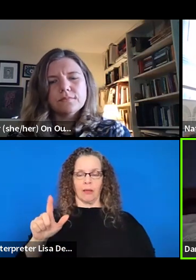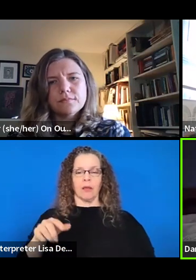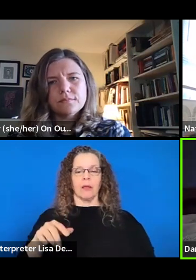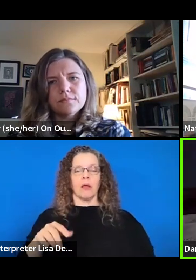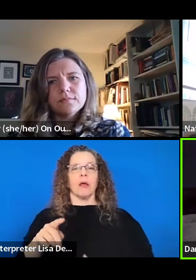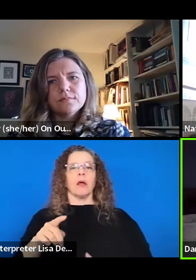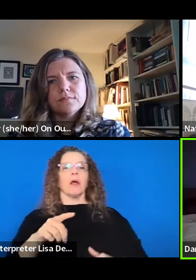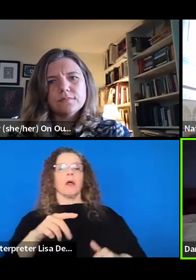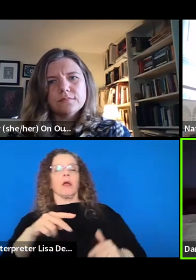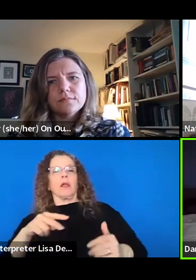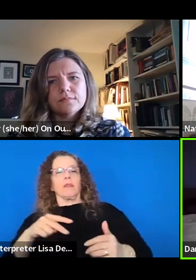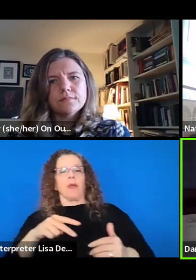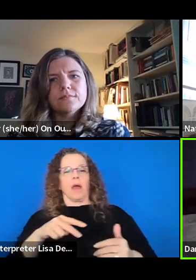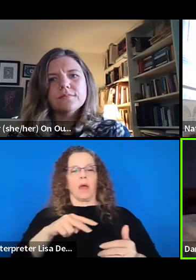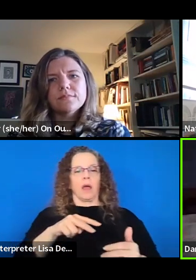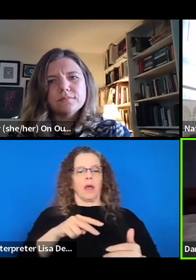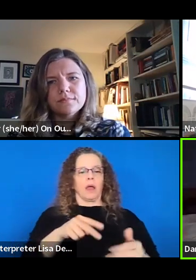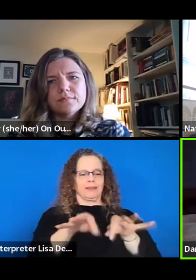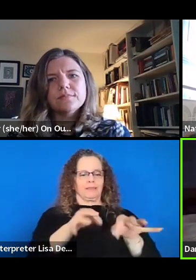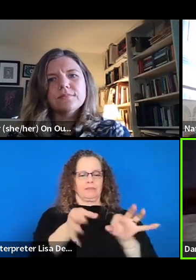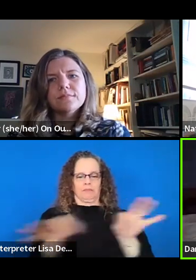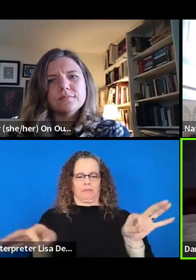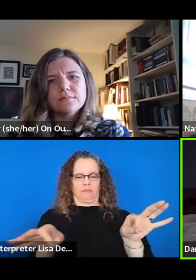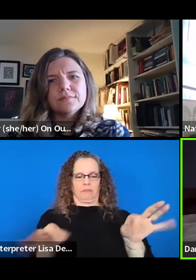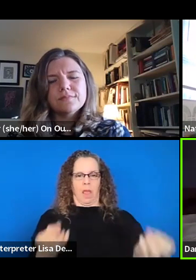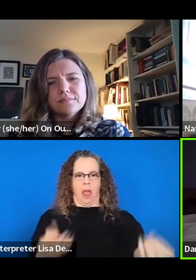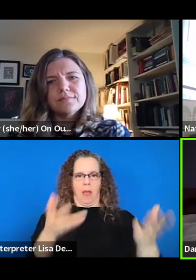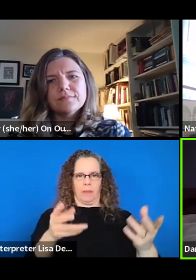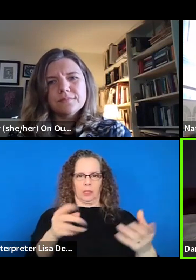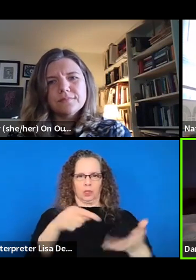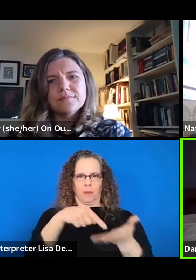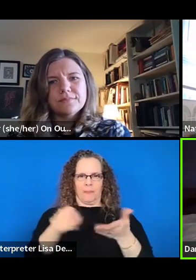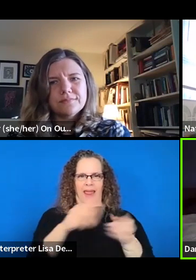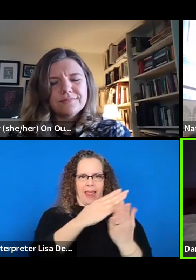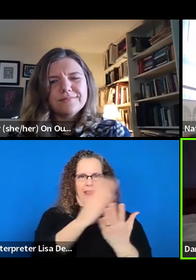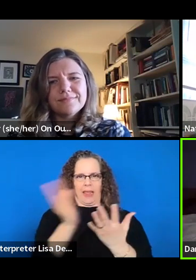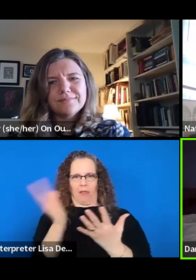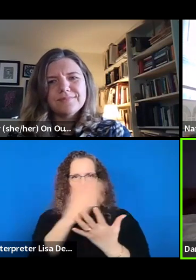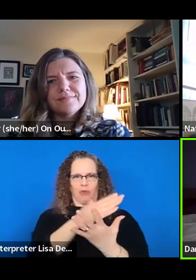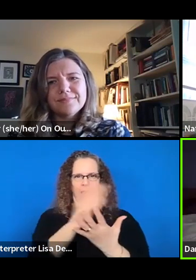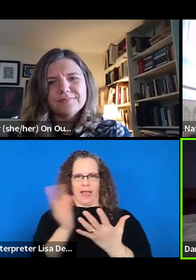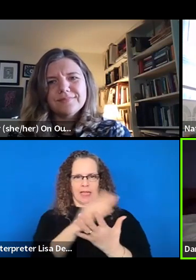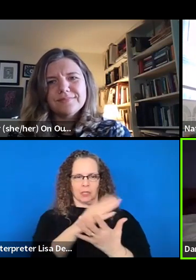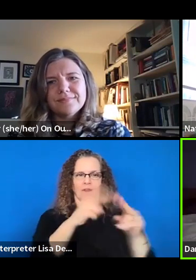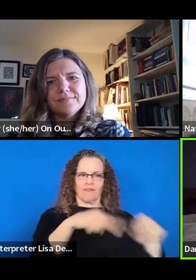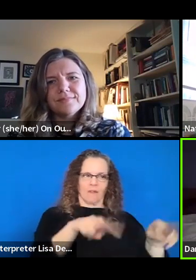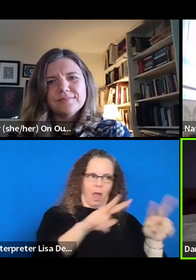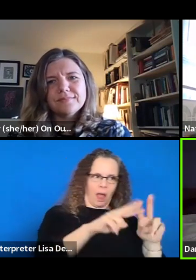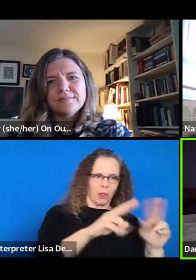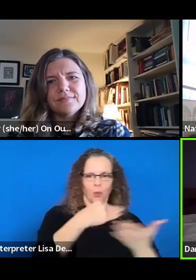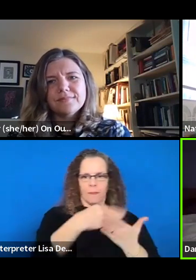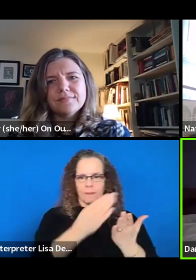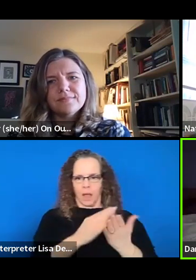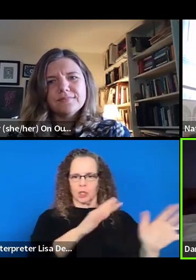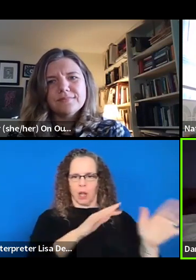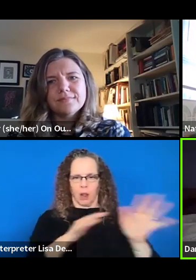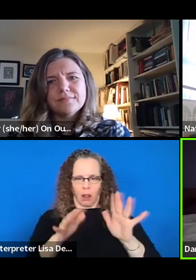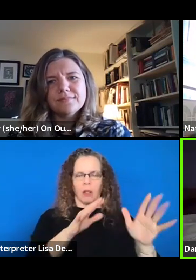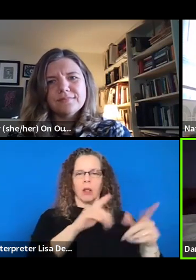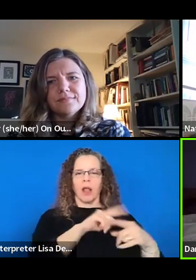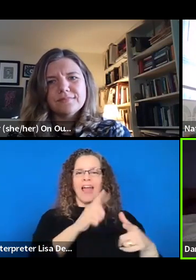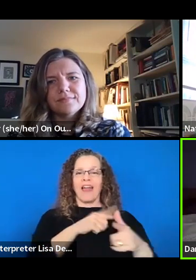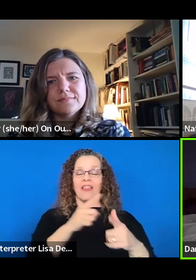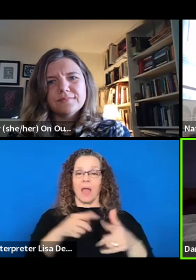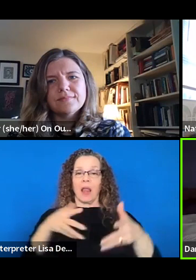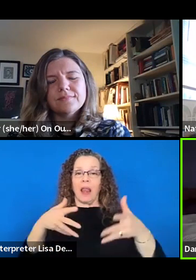based on like lots of internal conversations, values, budgets, et cetera, et cetera, and then allows the staff of an